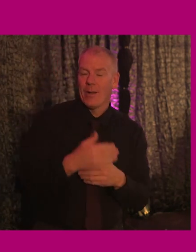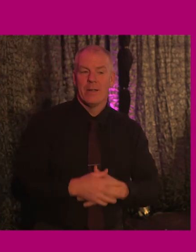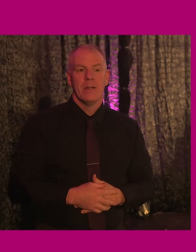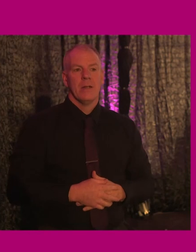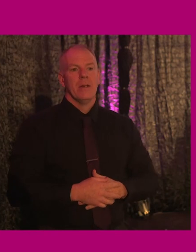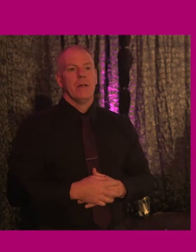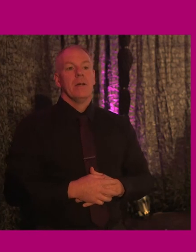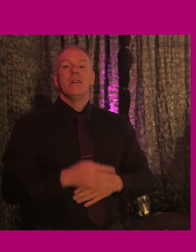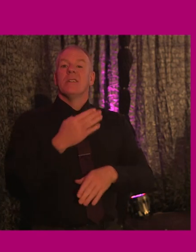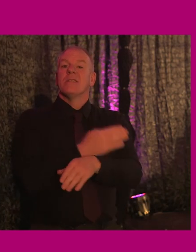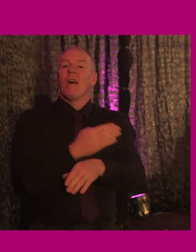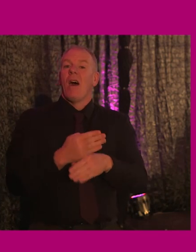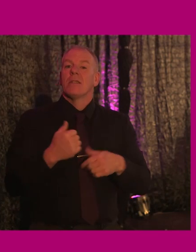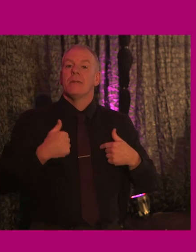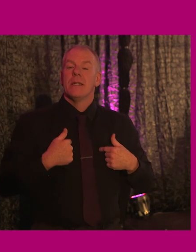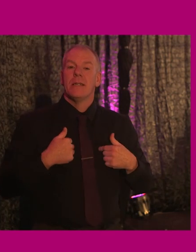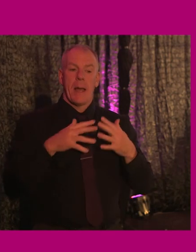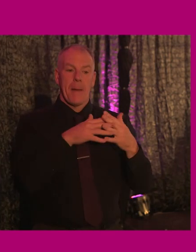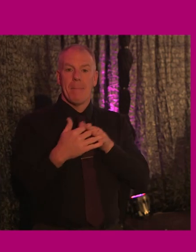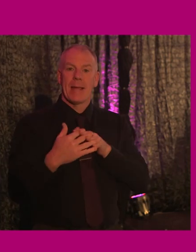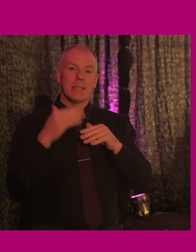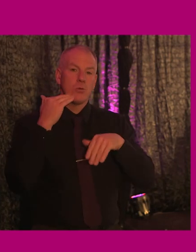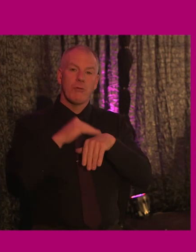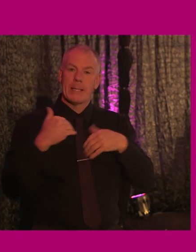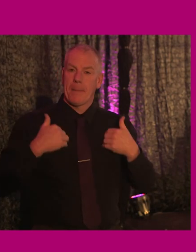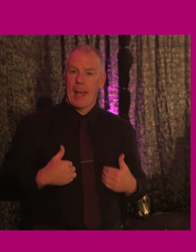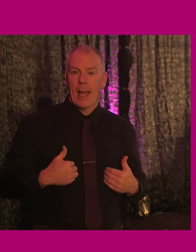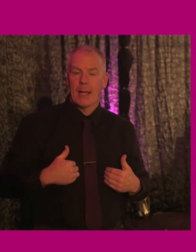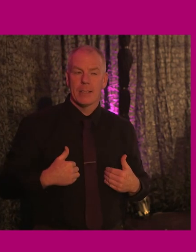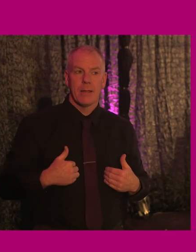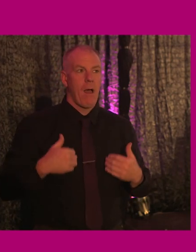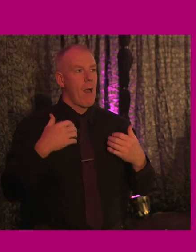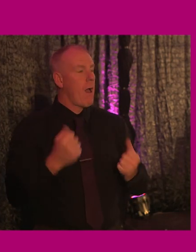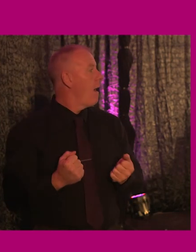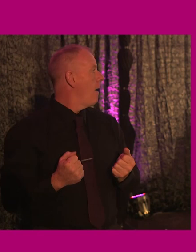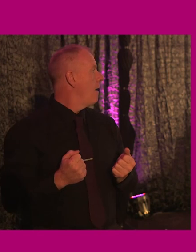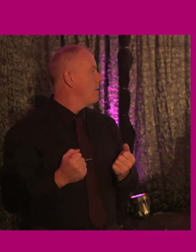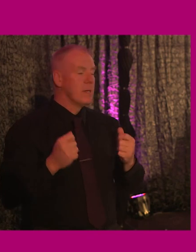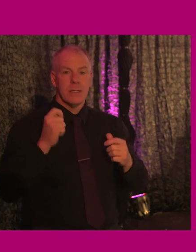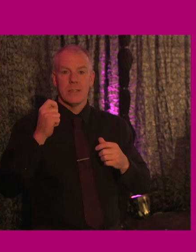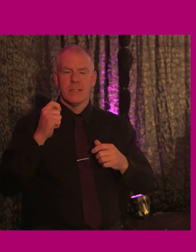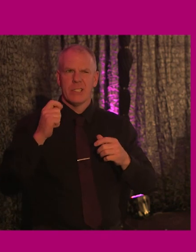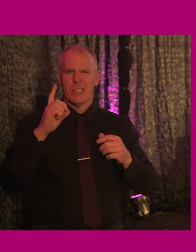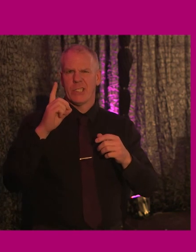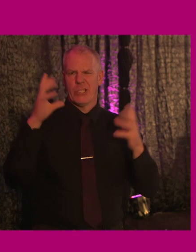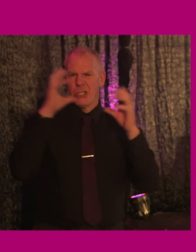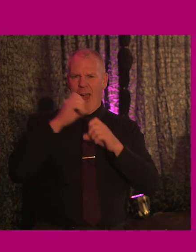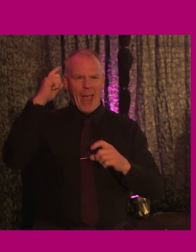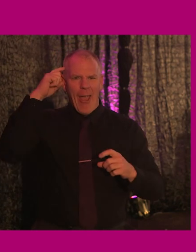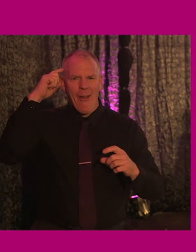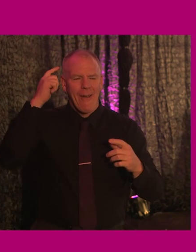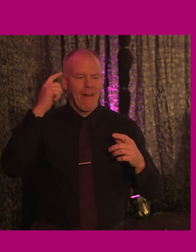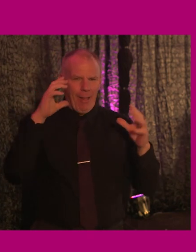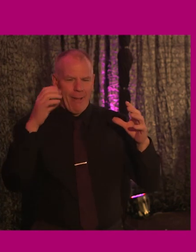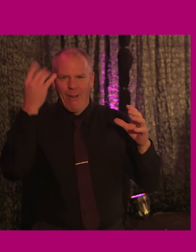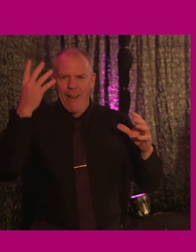just to start off with, I'm a mixed race male. I have dark hair. I nearly forgot then. I have dark hair.